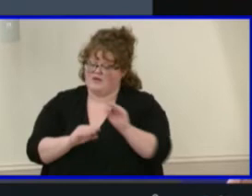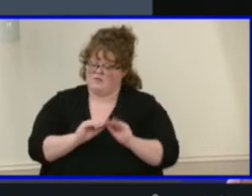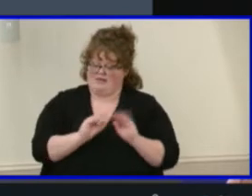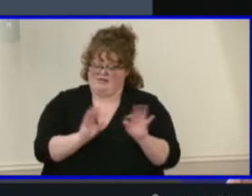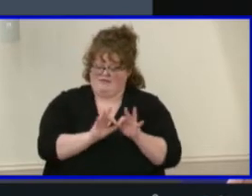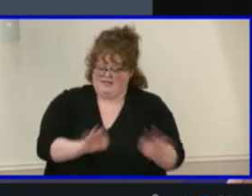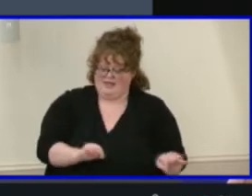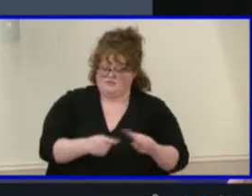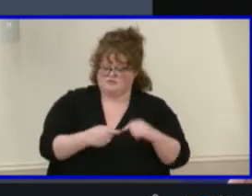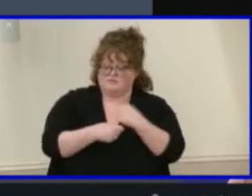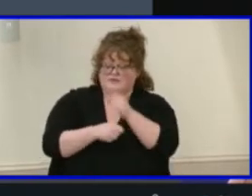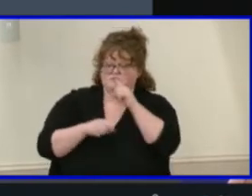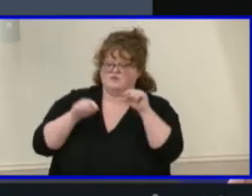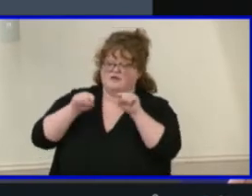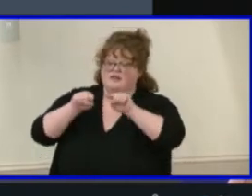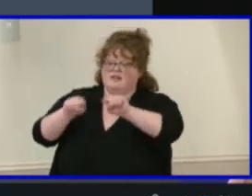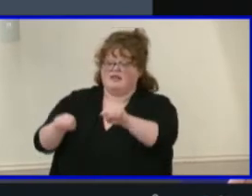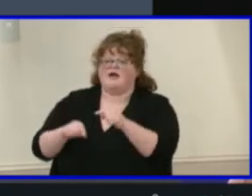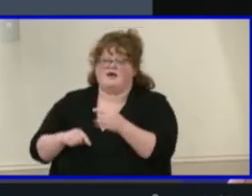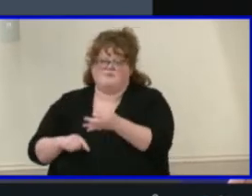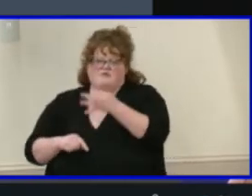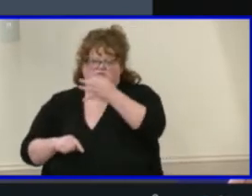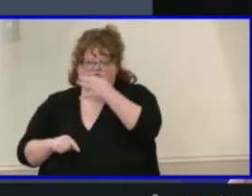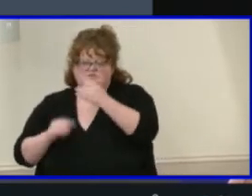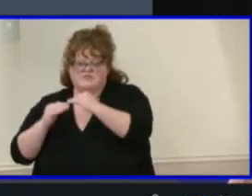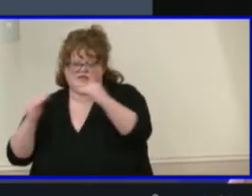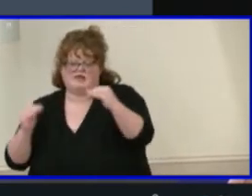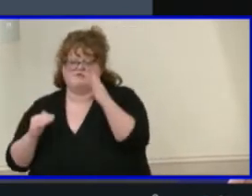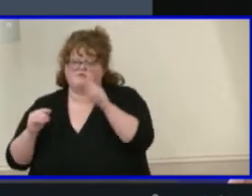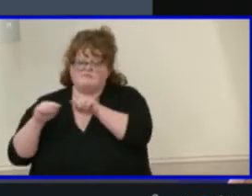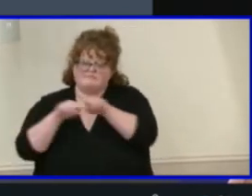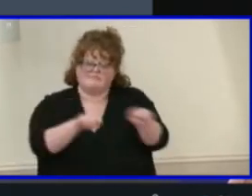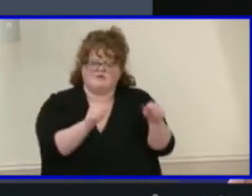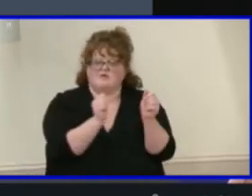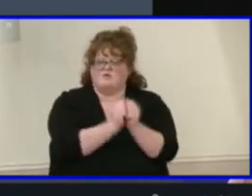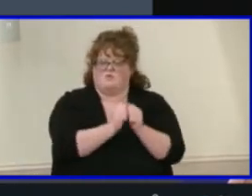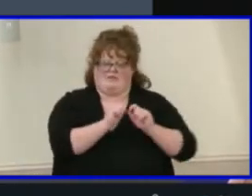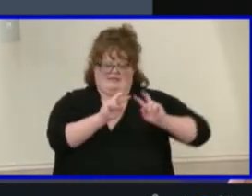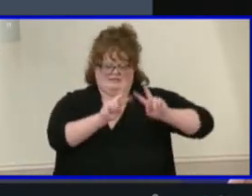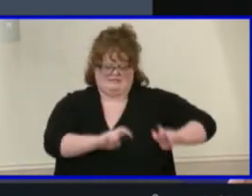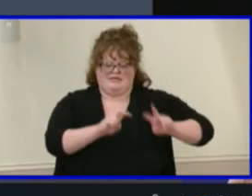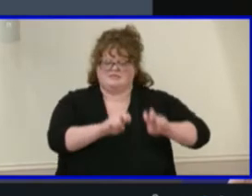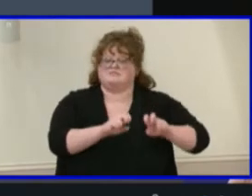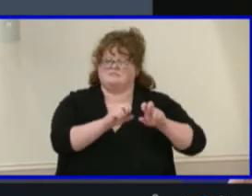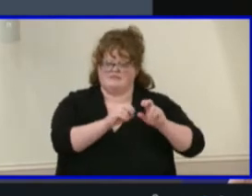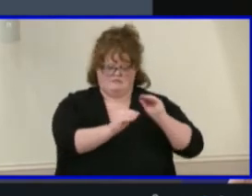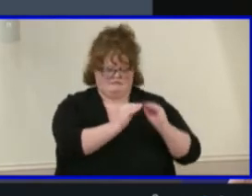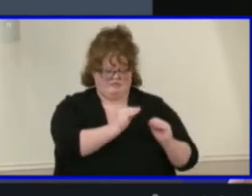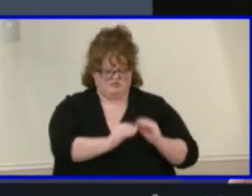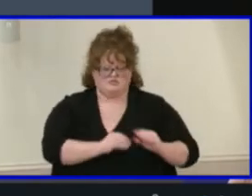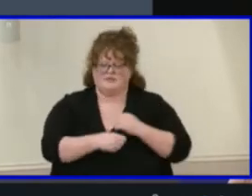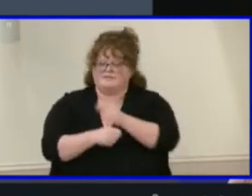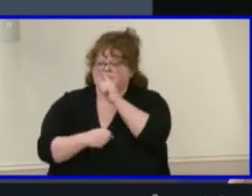to align proficiency level with WIDA assessment revisions and provide flexibility based on student need.